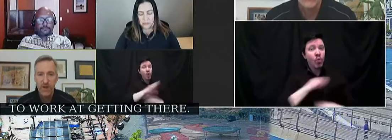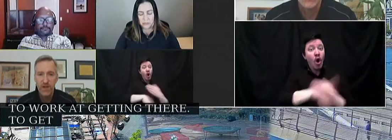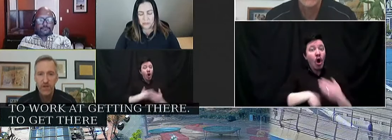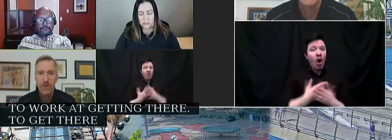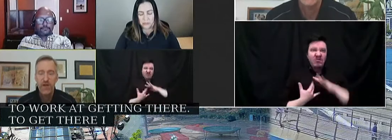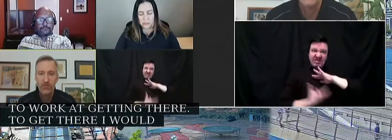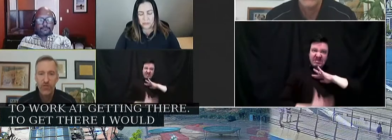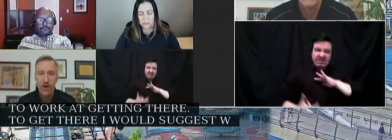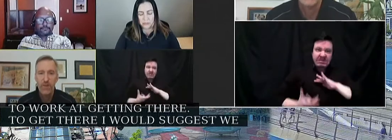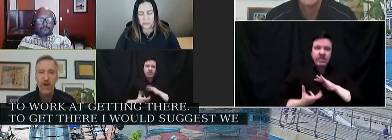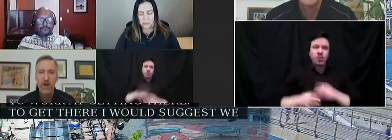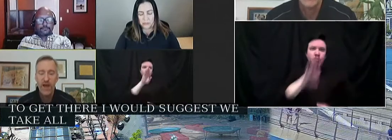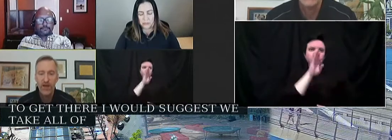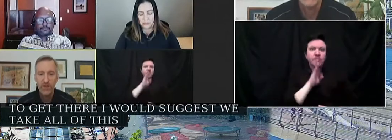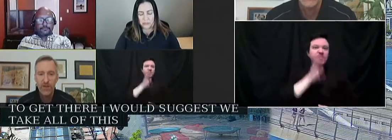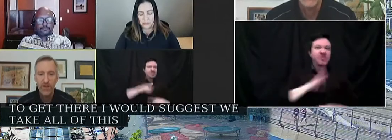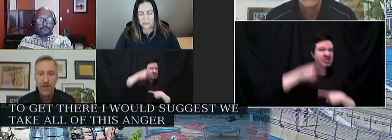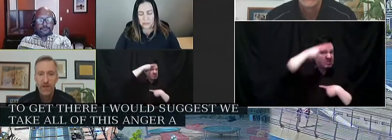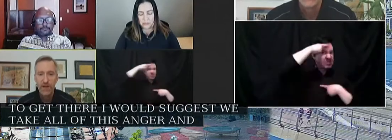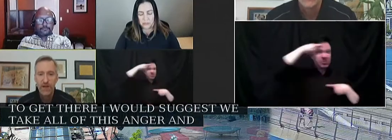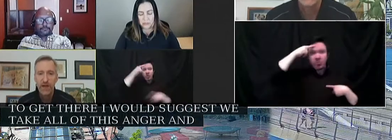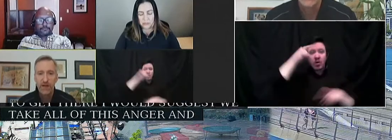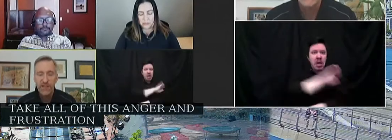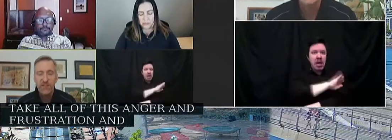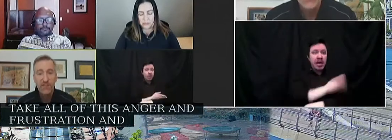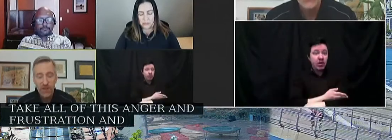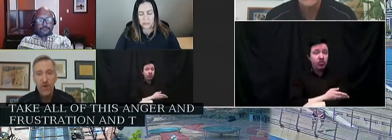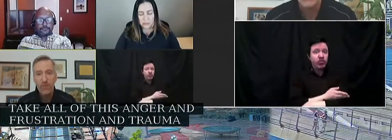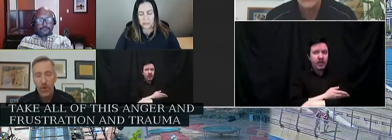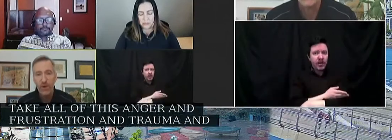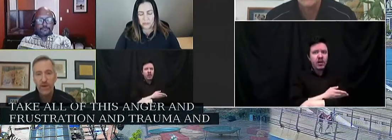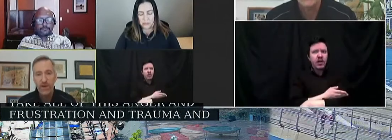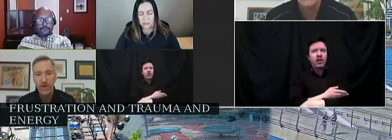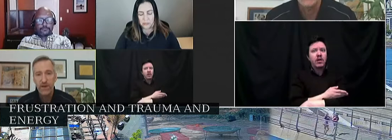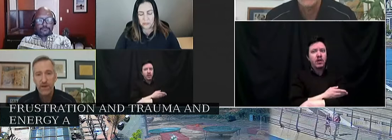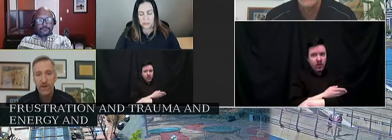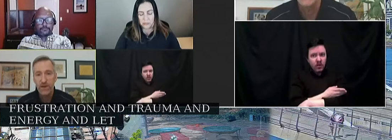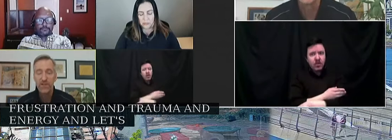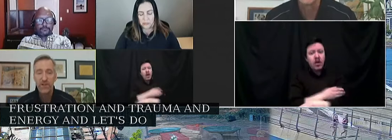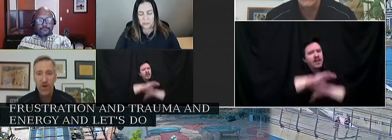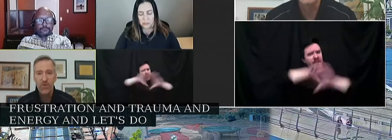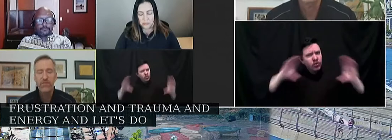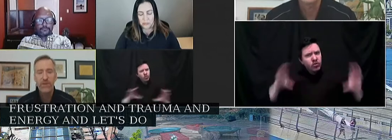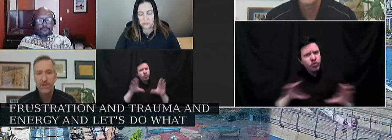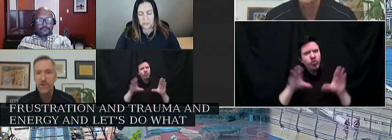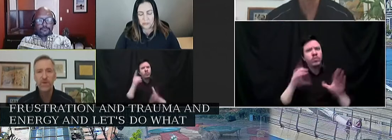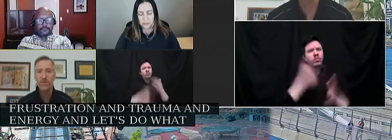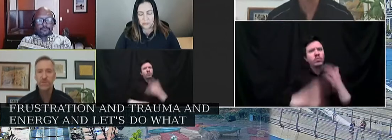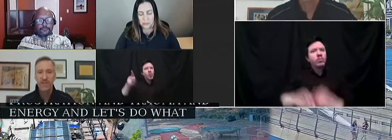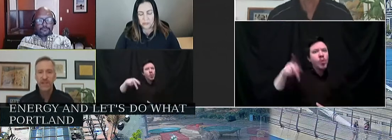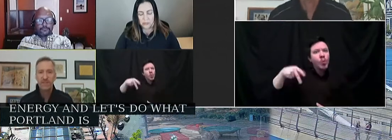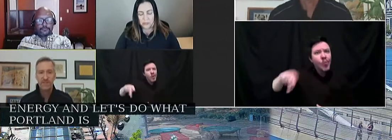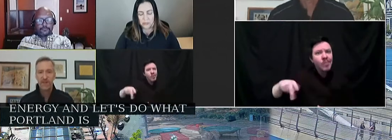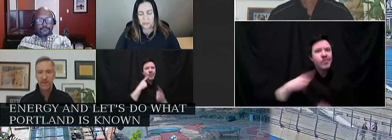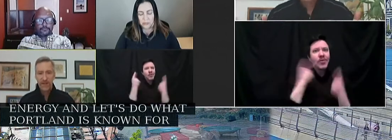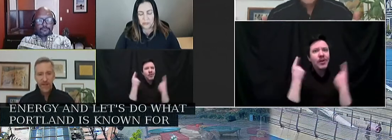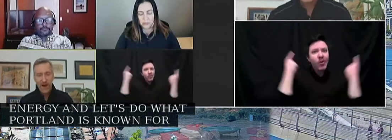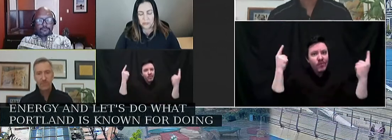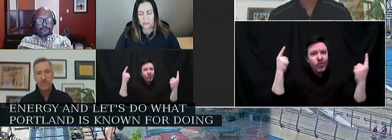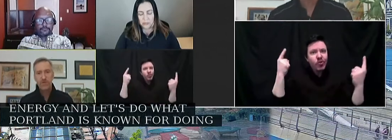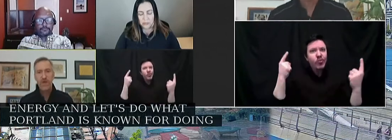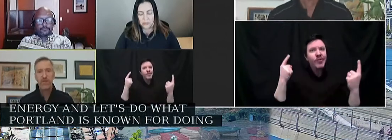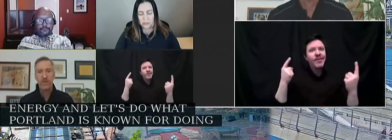and frustration and trauma and energy, and let's do what Portland is known for doing, which is let's